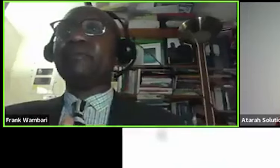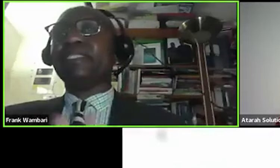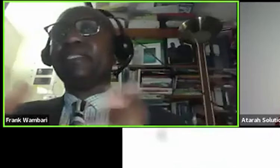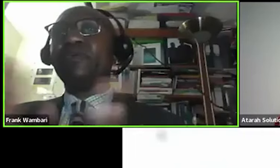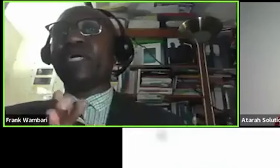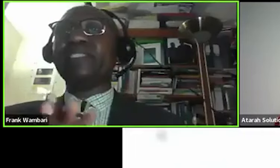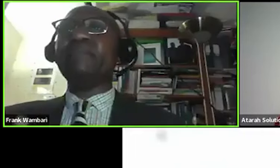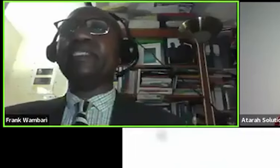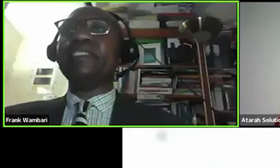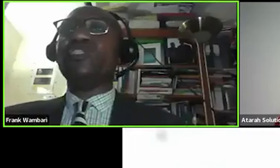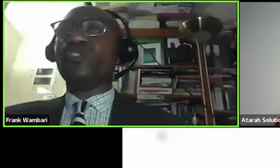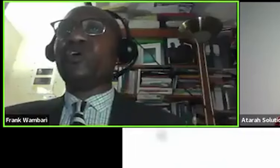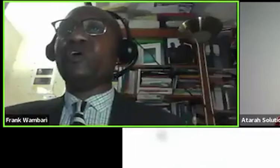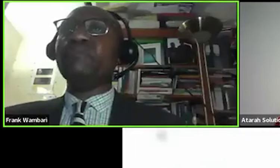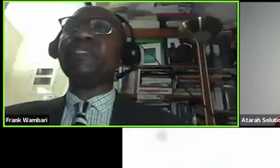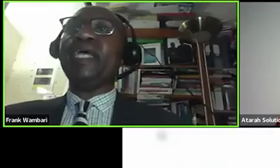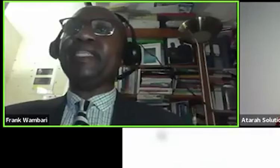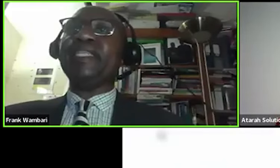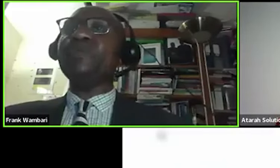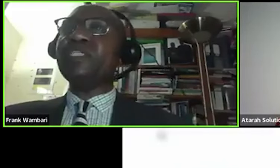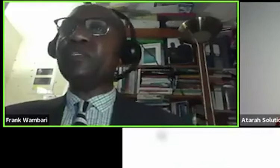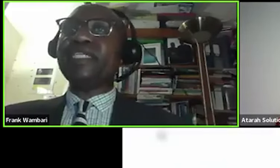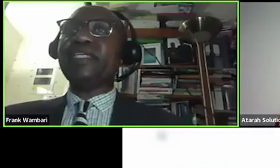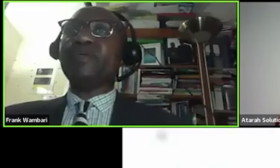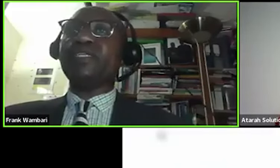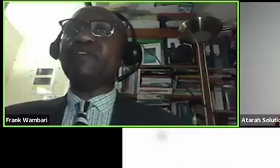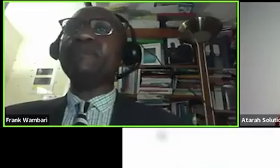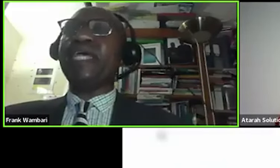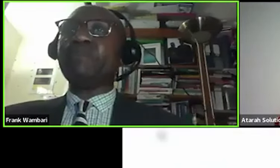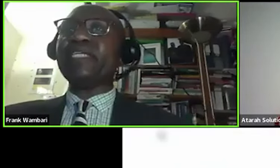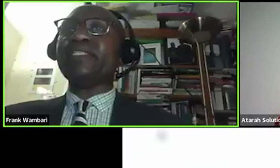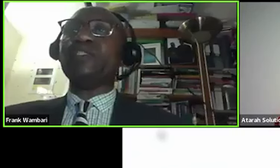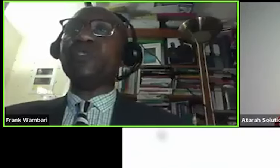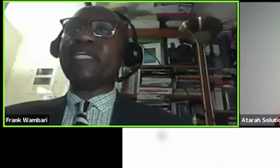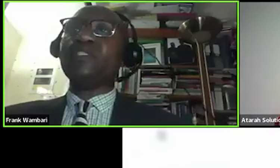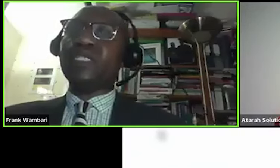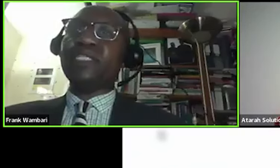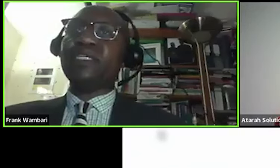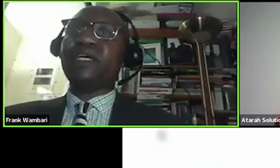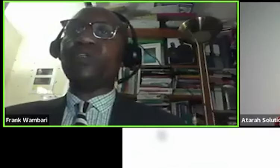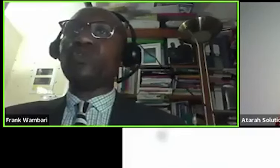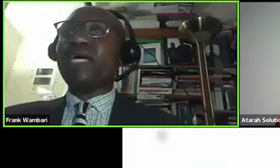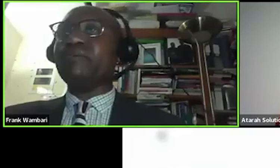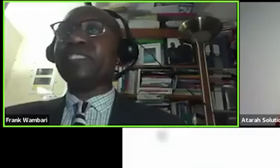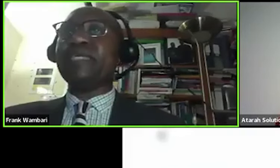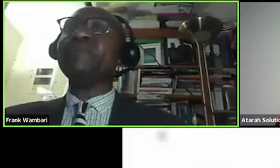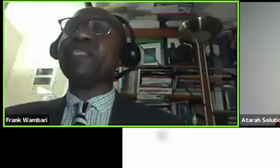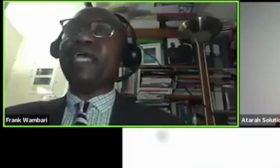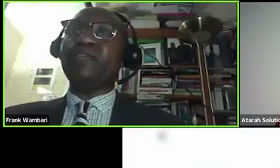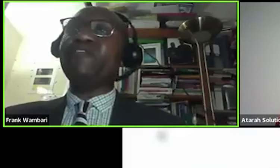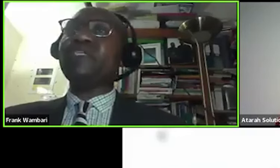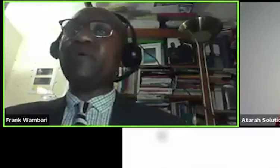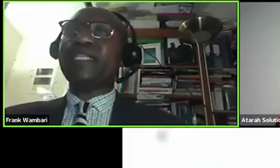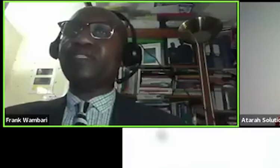countries but you can type indeed.com and then you need to register yourself express that you would like to teach or to work remotely